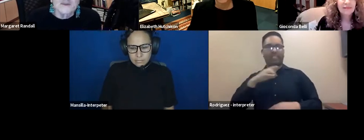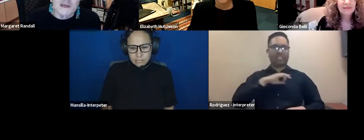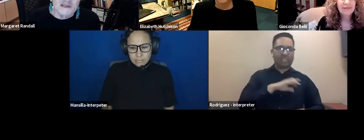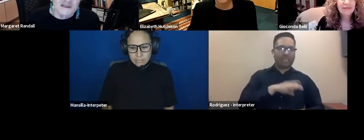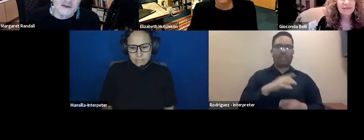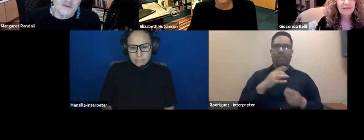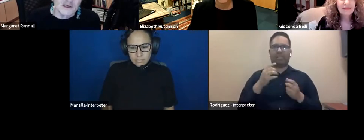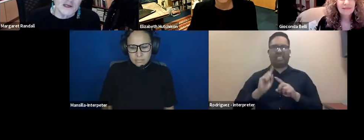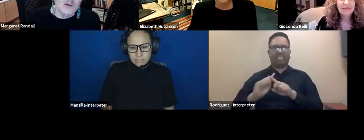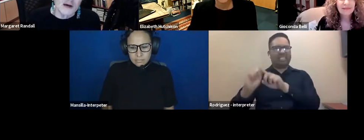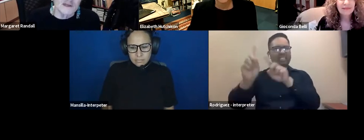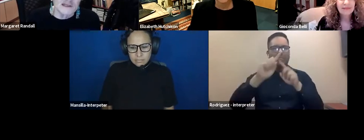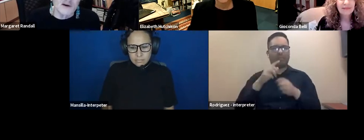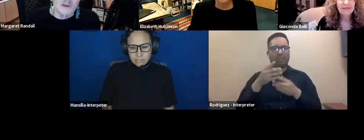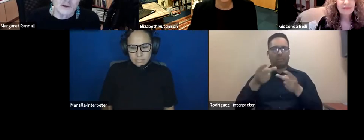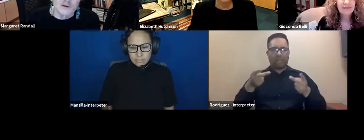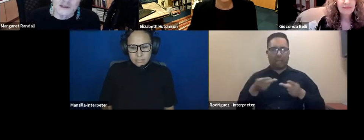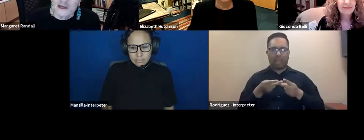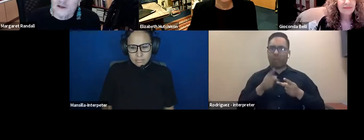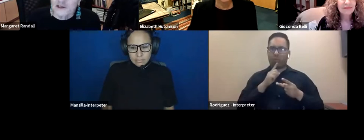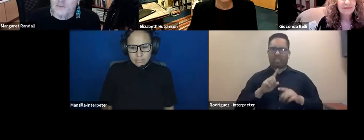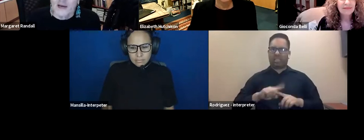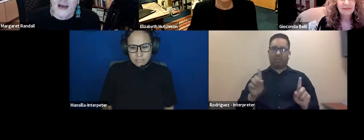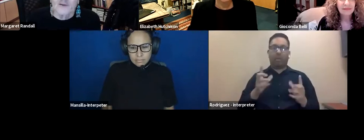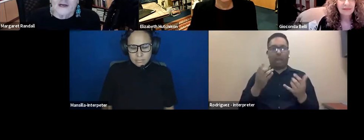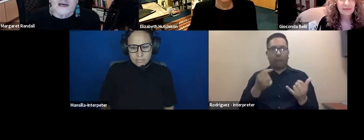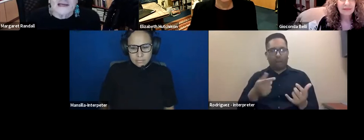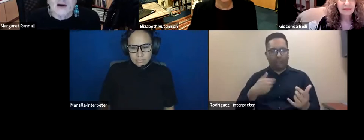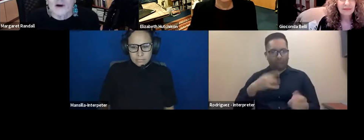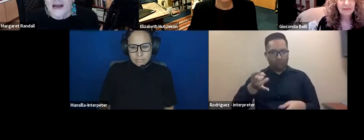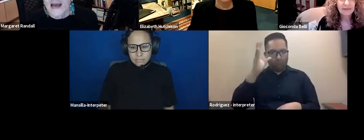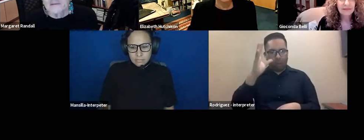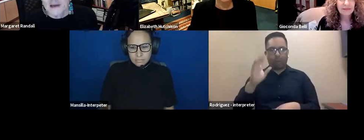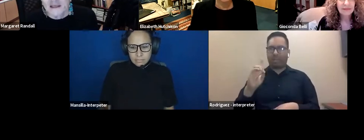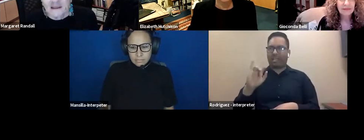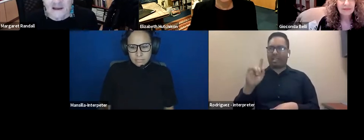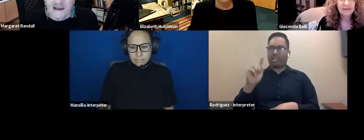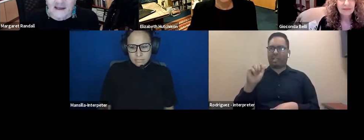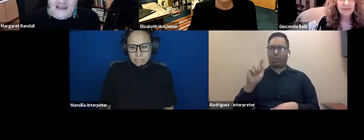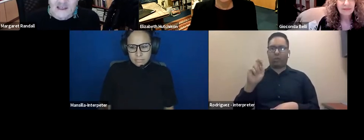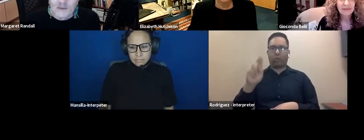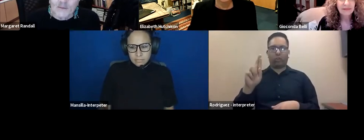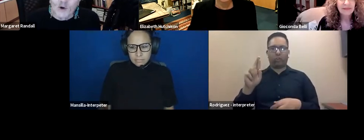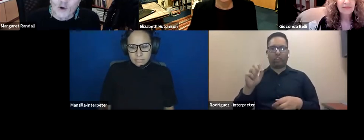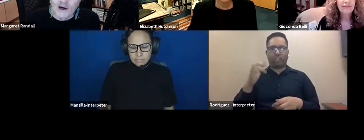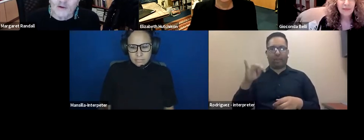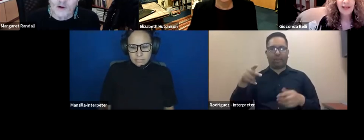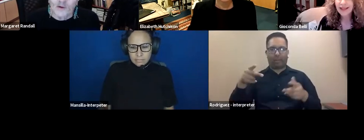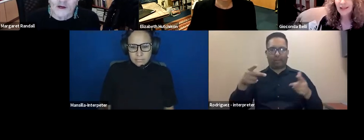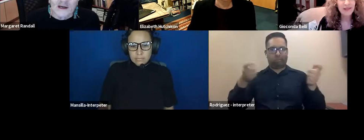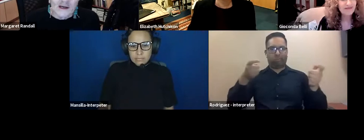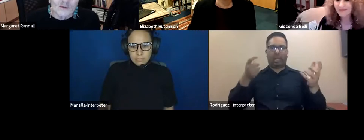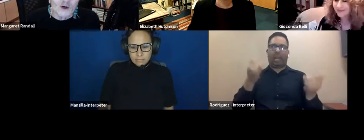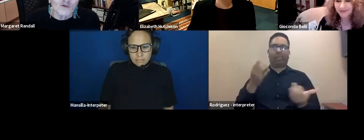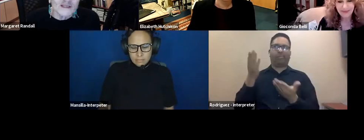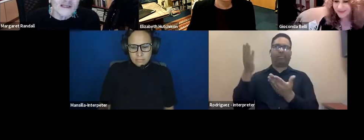Each place is different. And you have this terrible new dictatorship, we have now a handmaiden on the Supreme Court, you know,